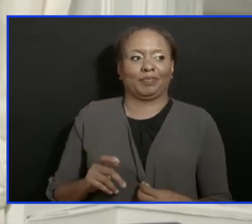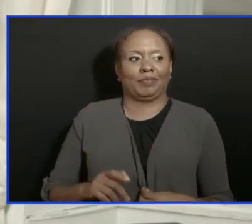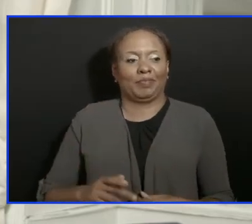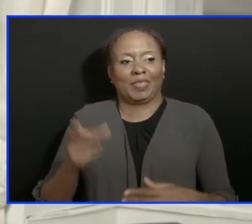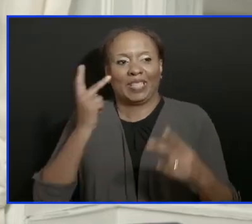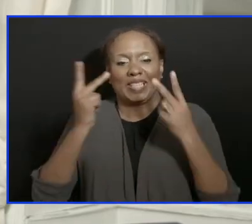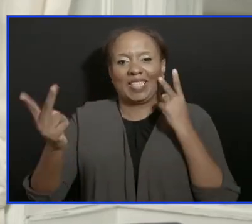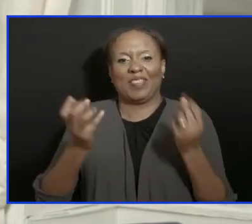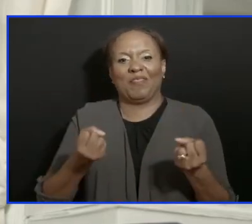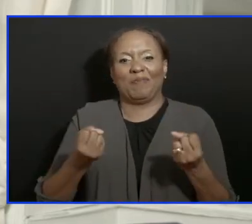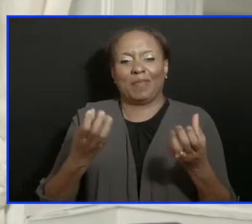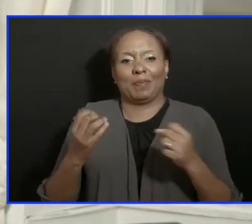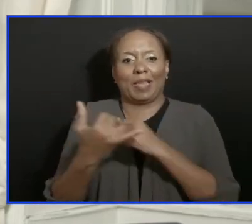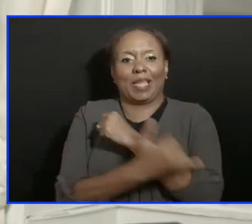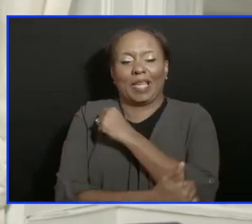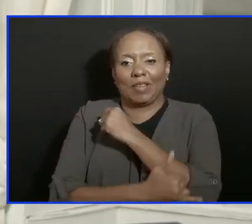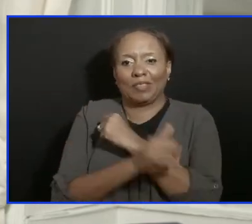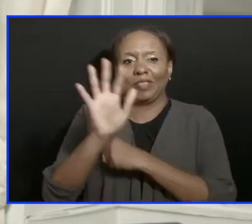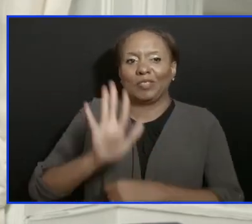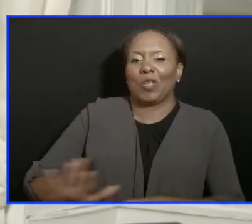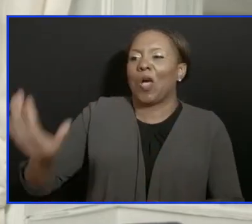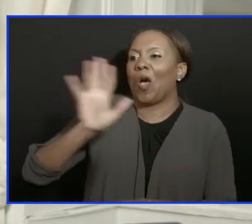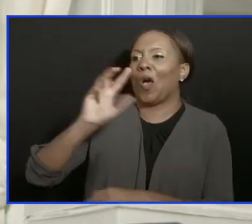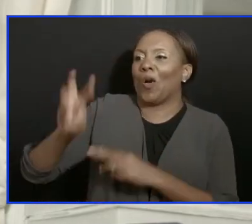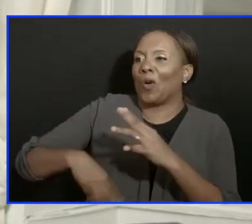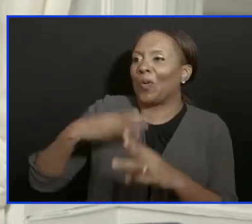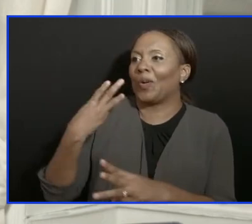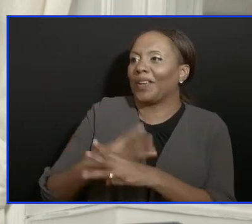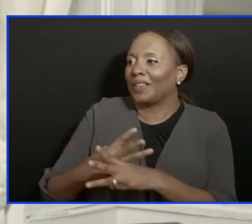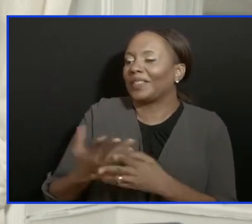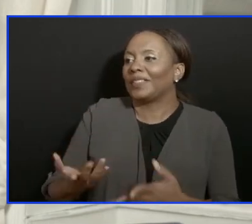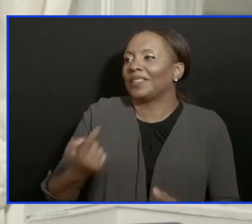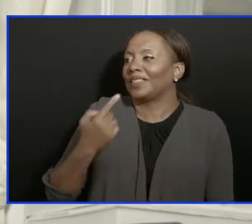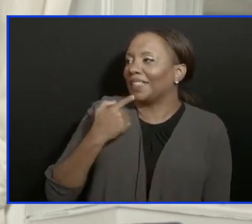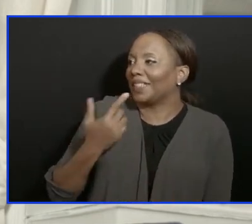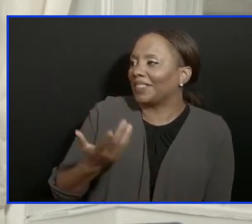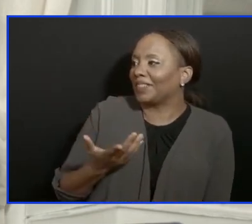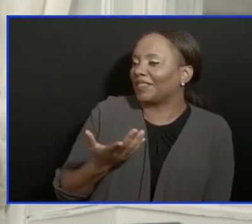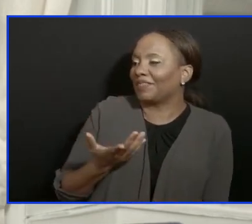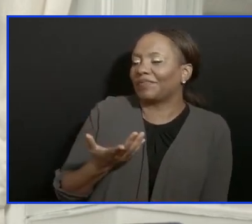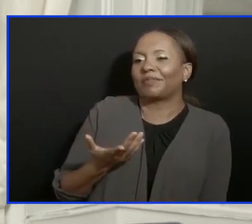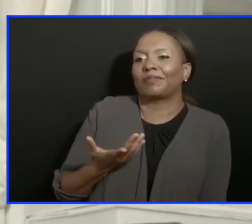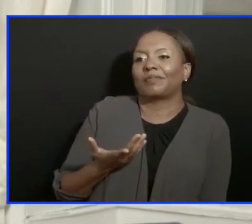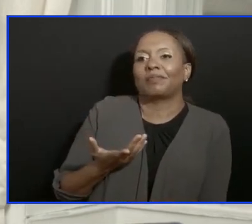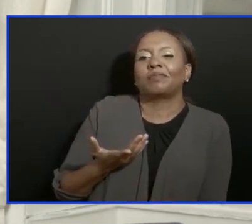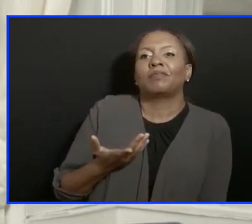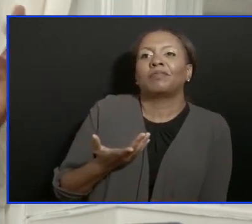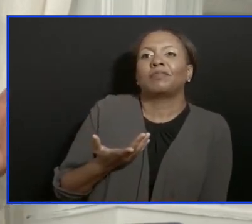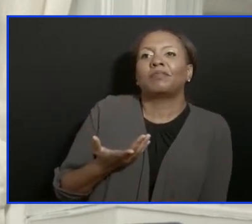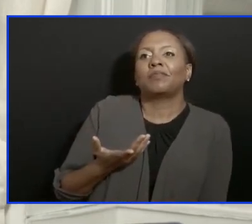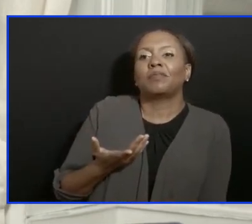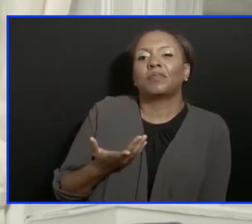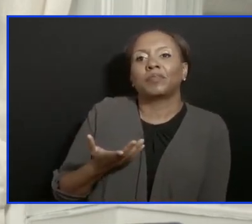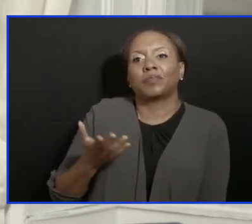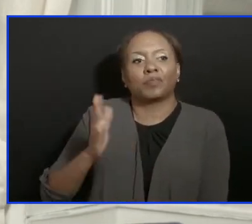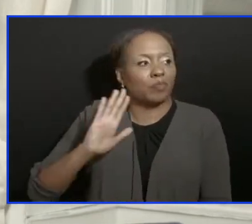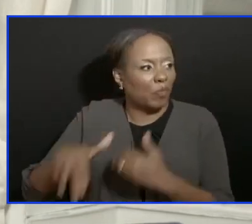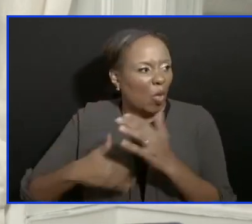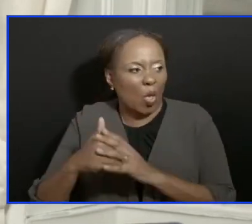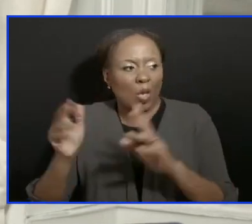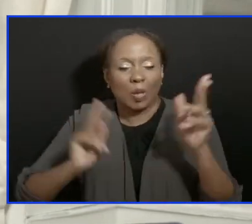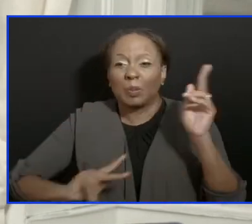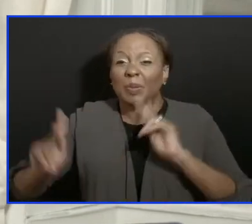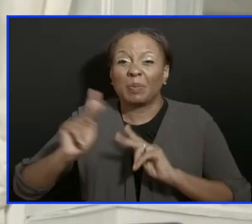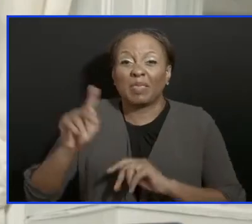countries across the globe say, look, they've not given up. You know, what they've said is my part, my population and everybody out there, average